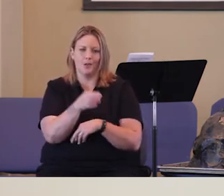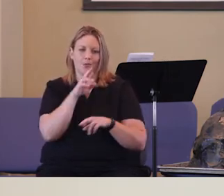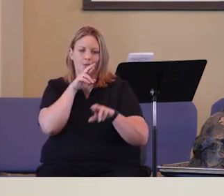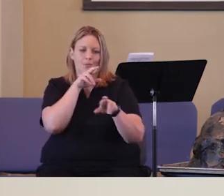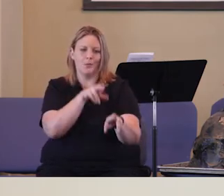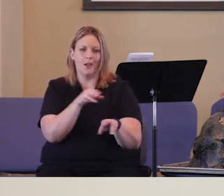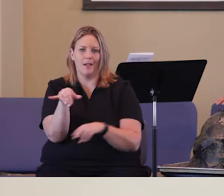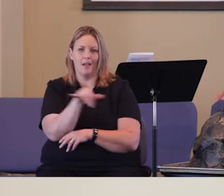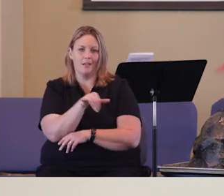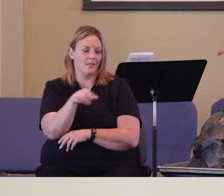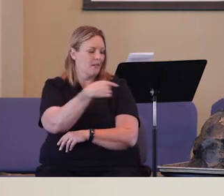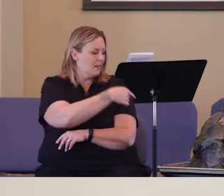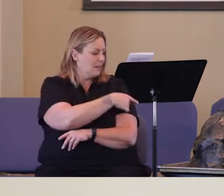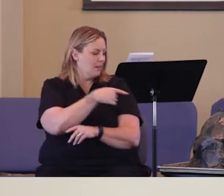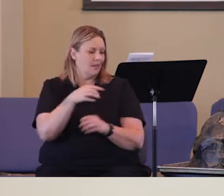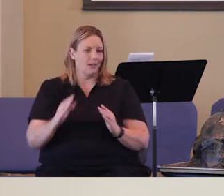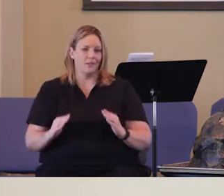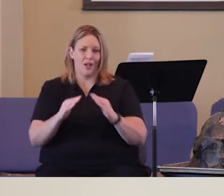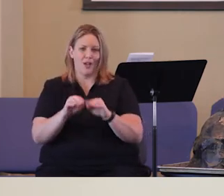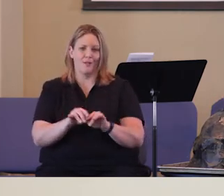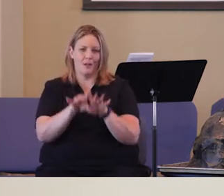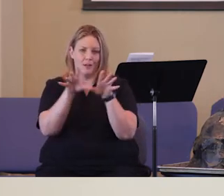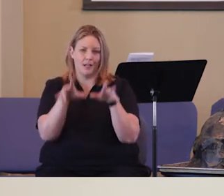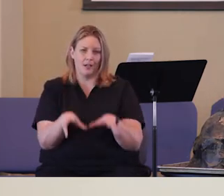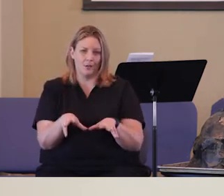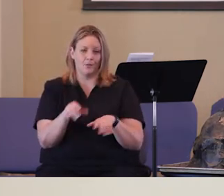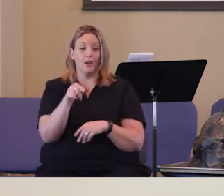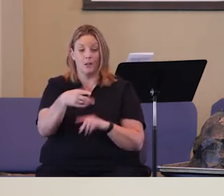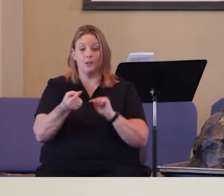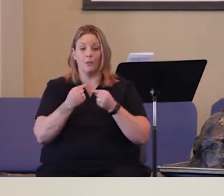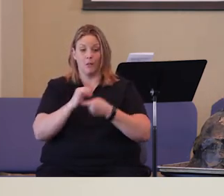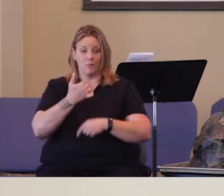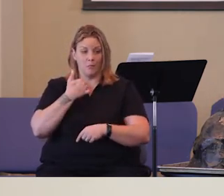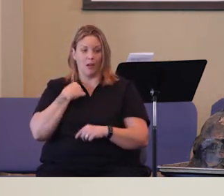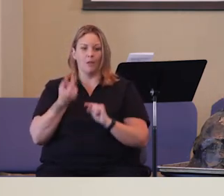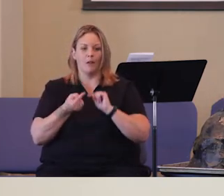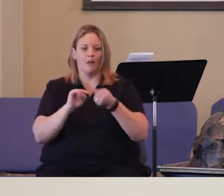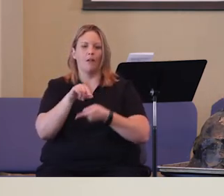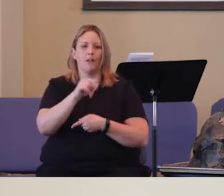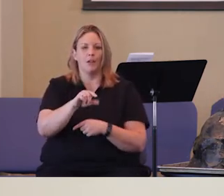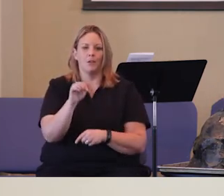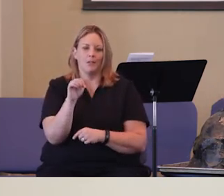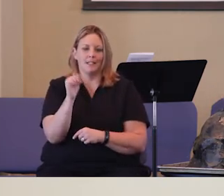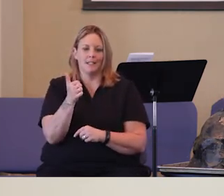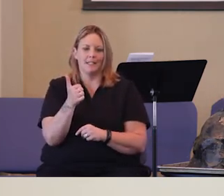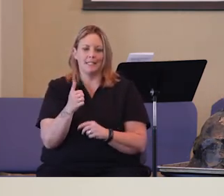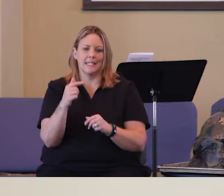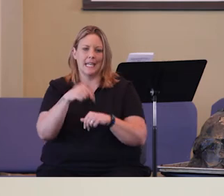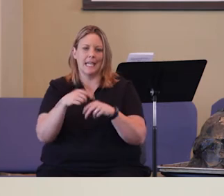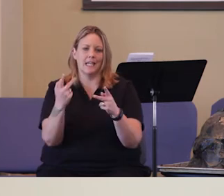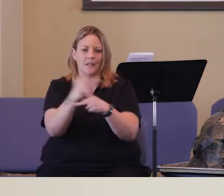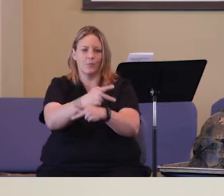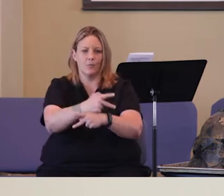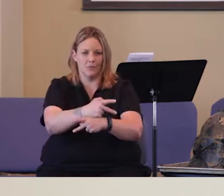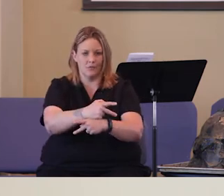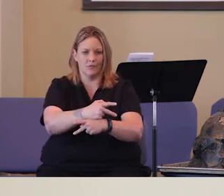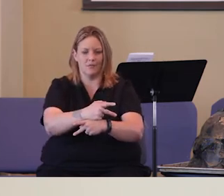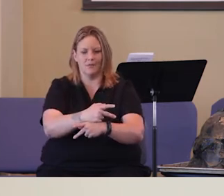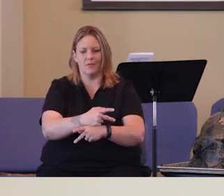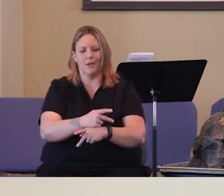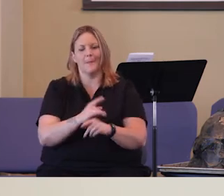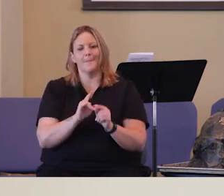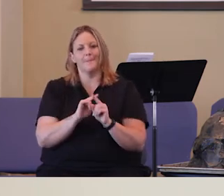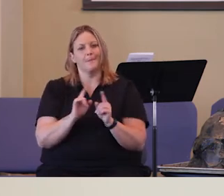hurt someone back. To throw it back at them. To react like the volcano. You hurt me, I'm going to hurt you ten times worse.